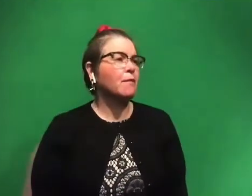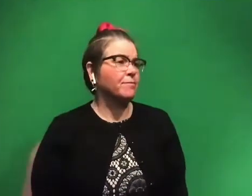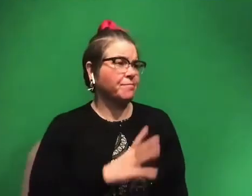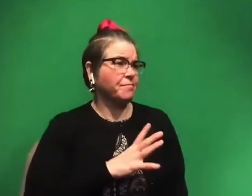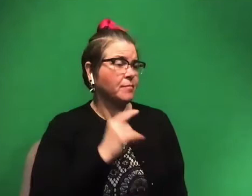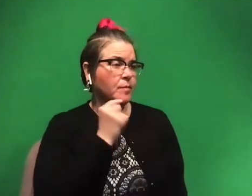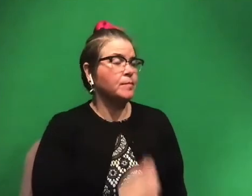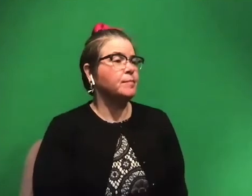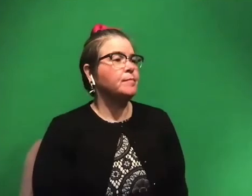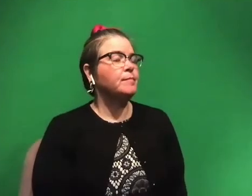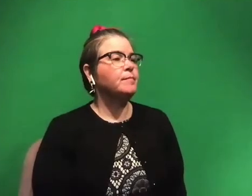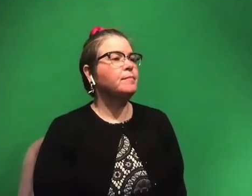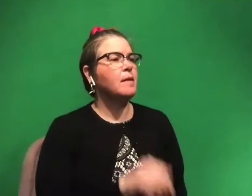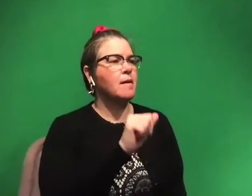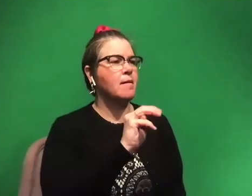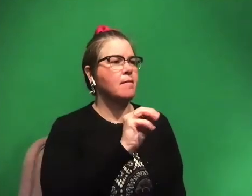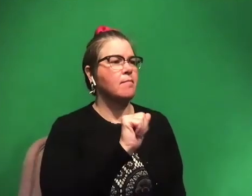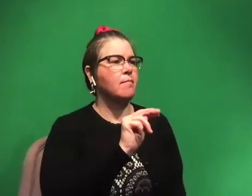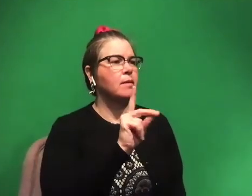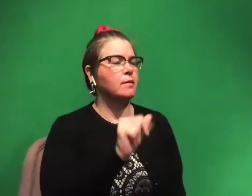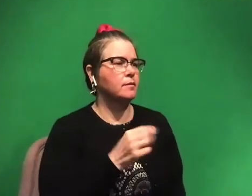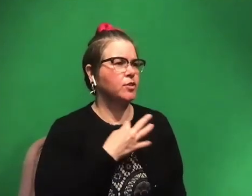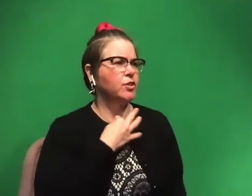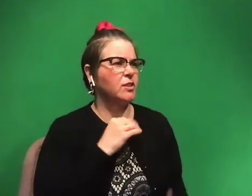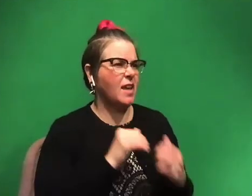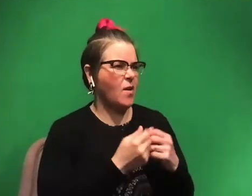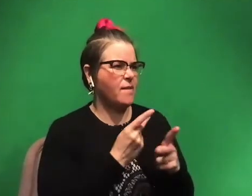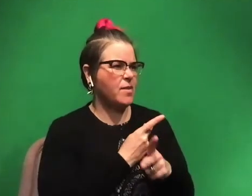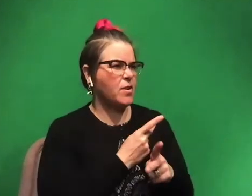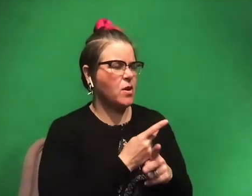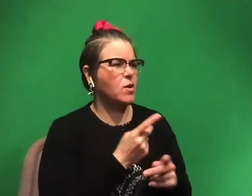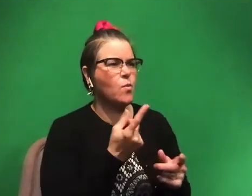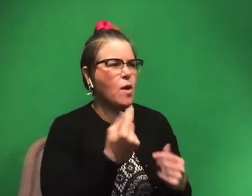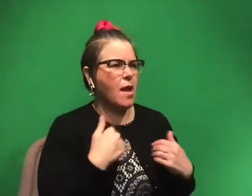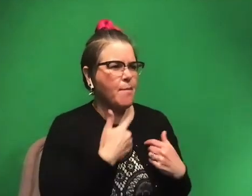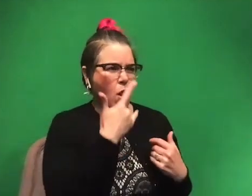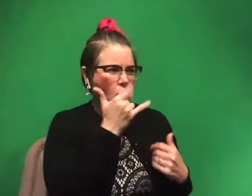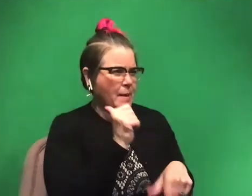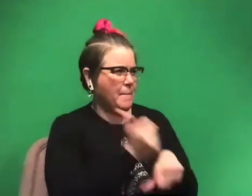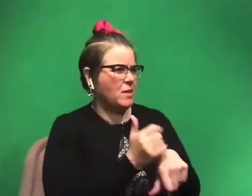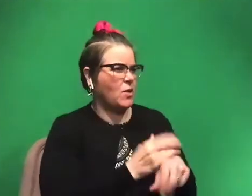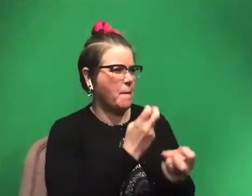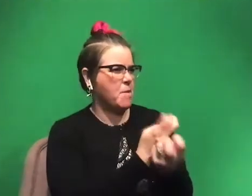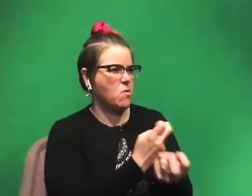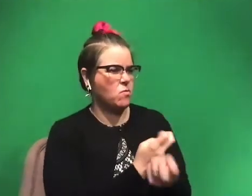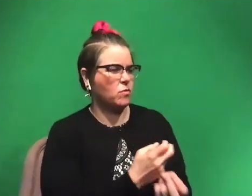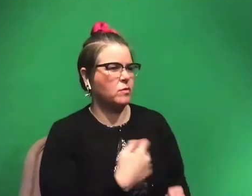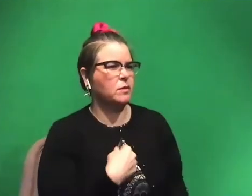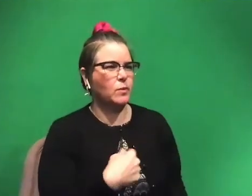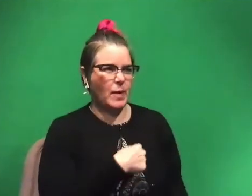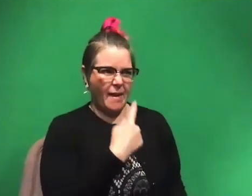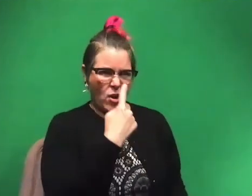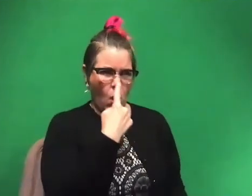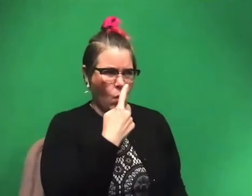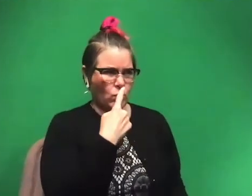see. So Amanda would like to know, how do you figure out what the animal looks like just from its bones? We have noses that you wouldn't know